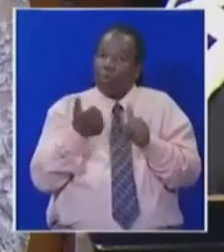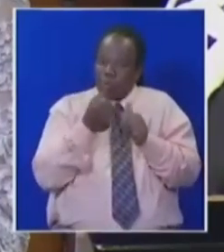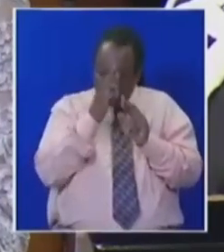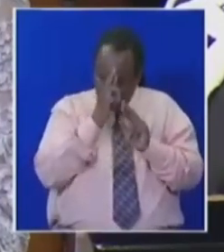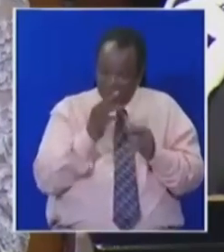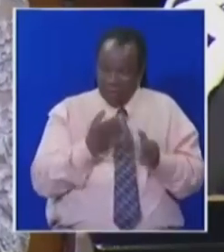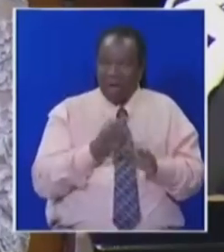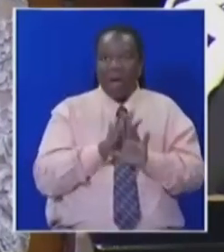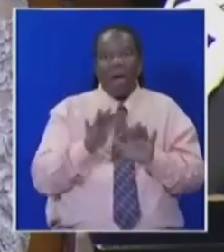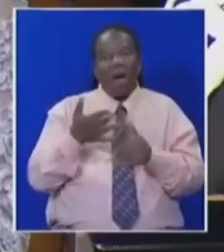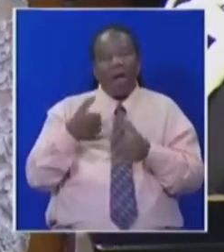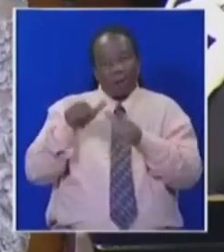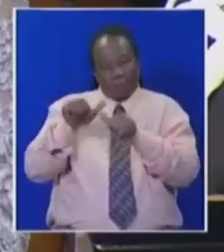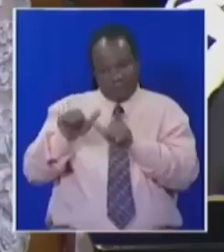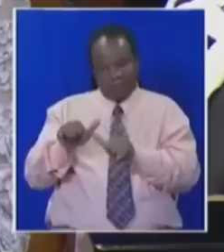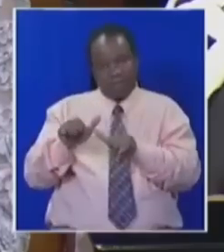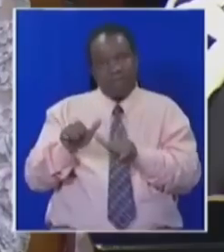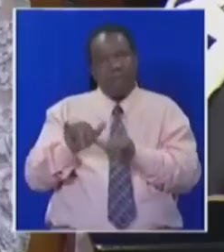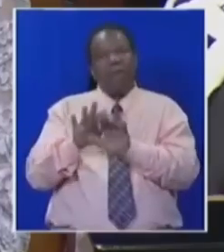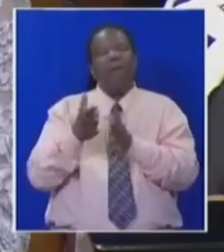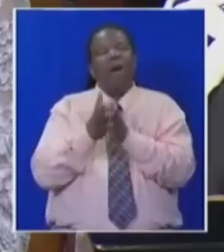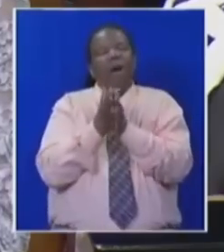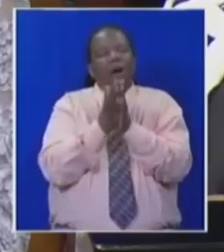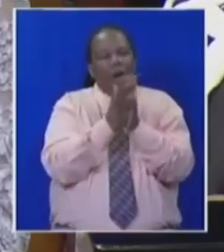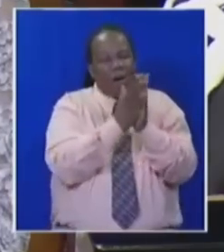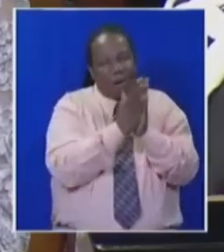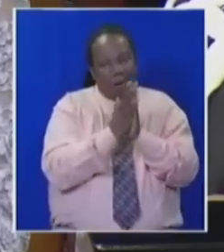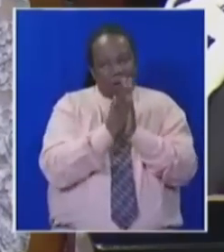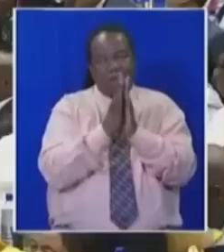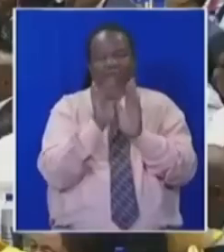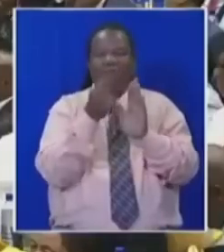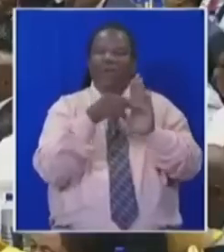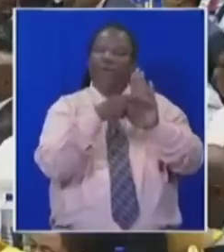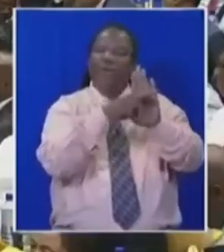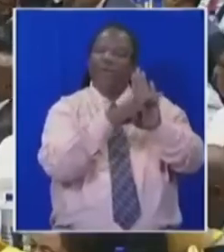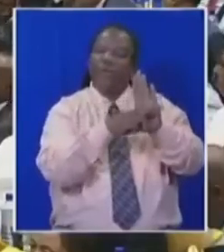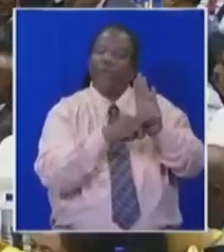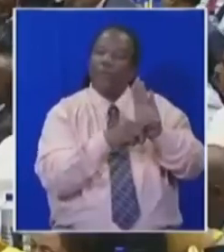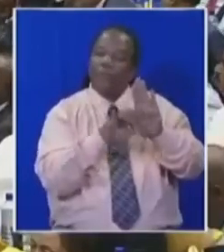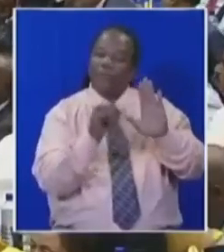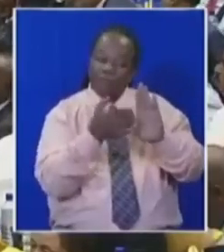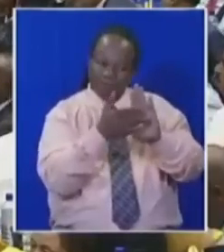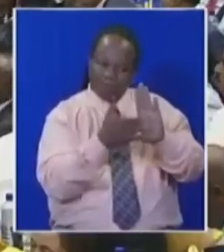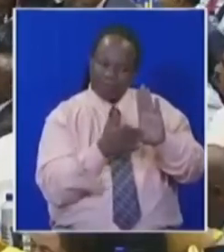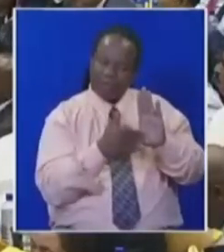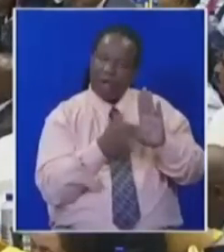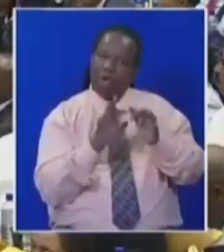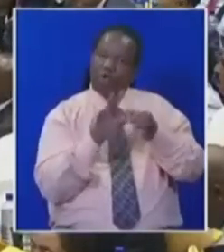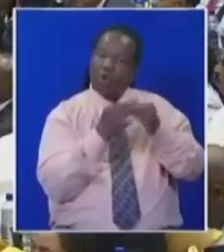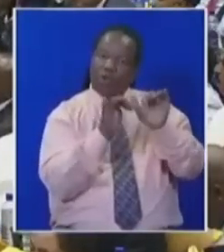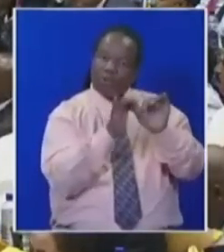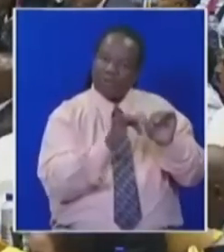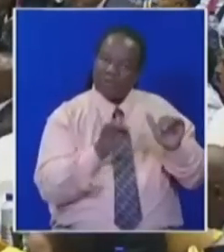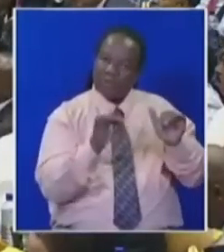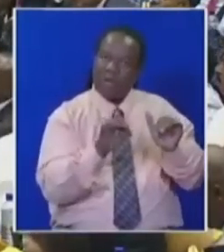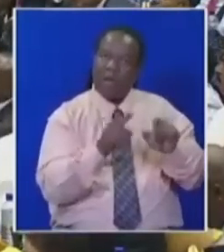cooperating honorable speaker all we're asking is that these rules of a joint seating must be reaffirmed by you